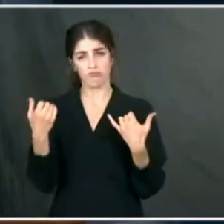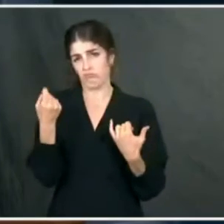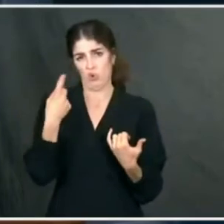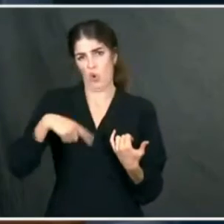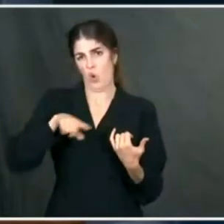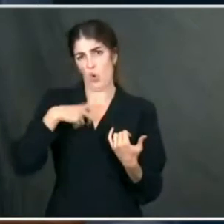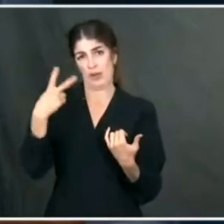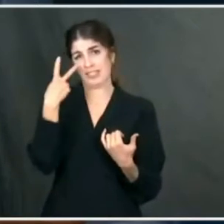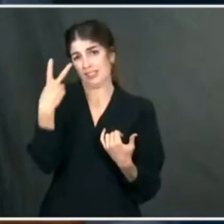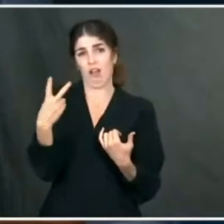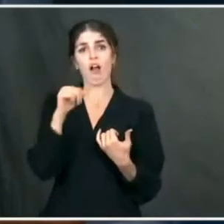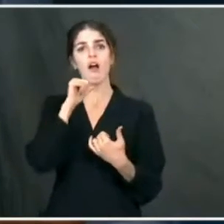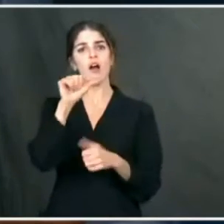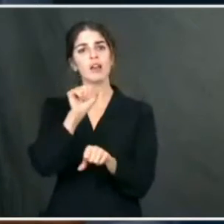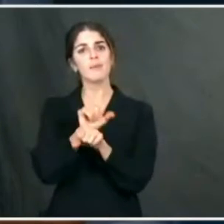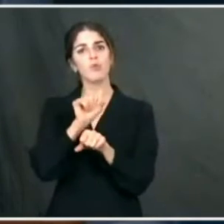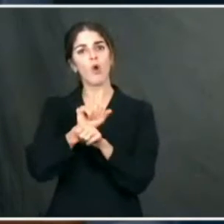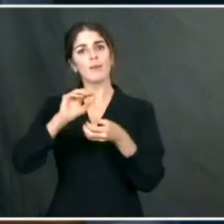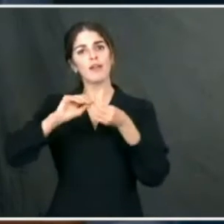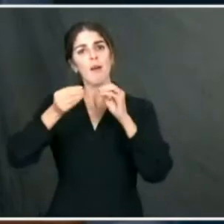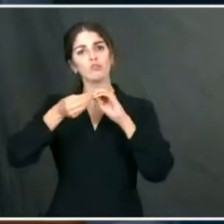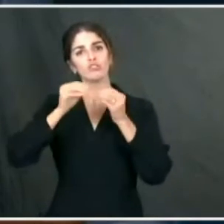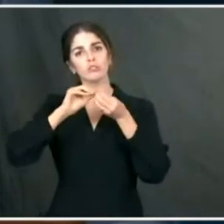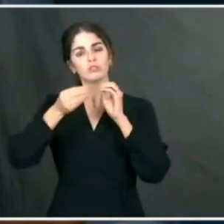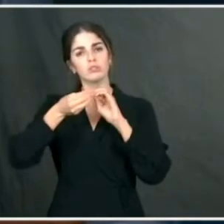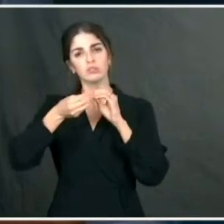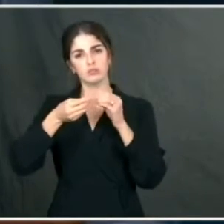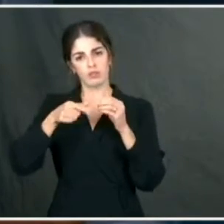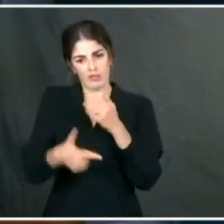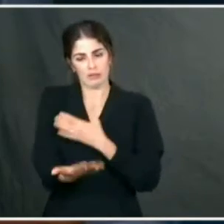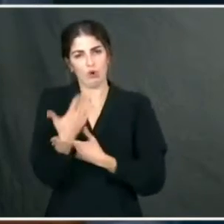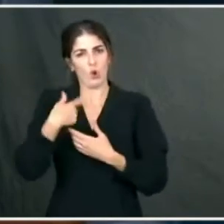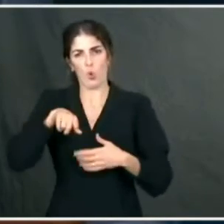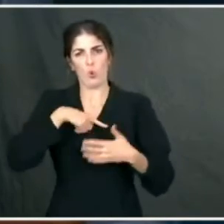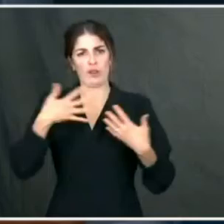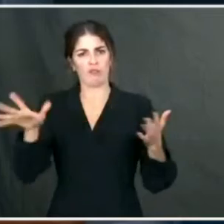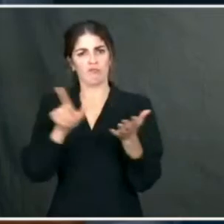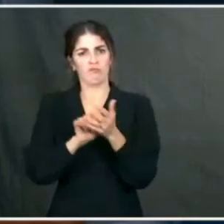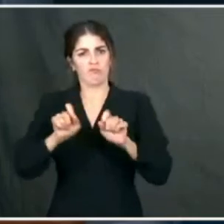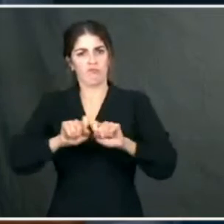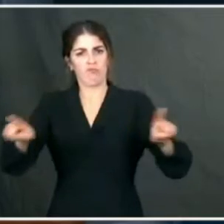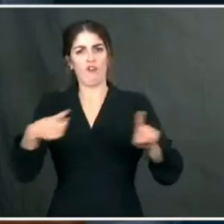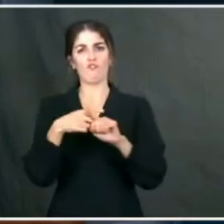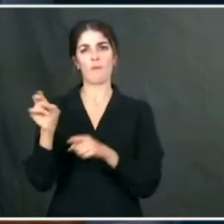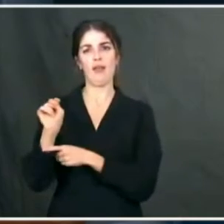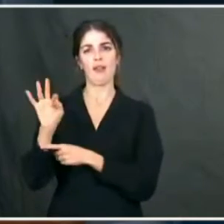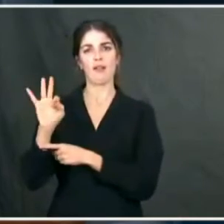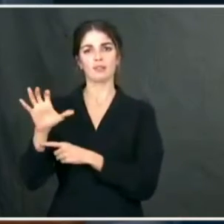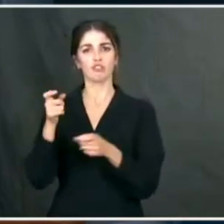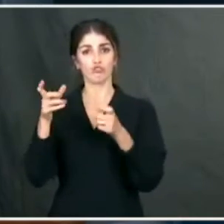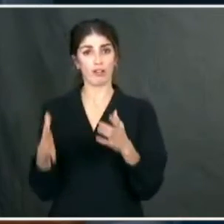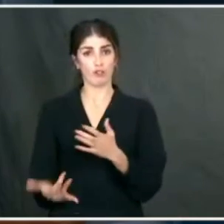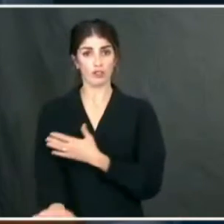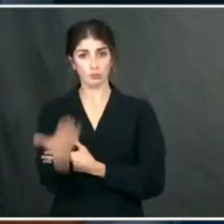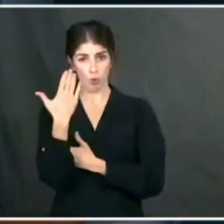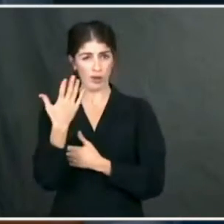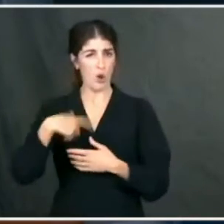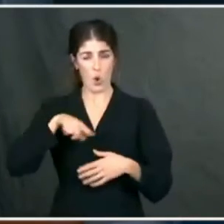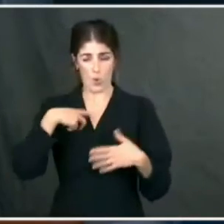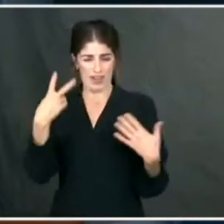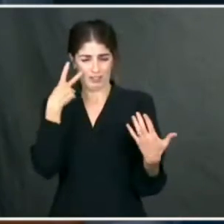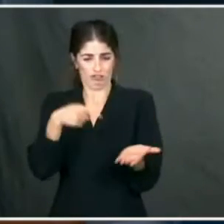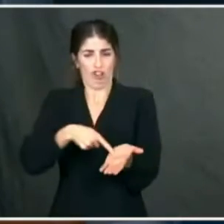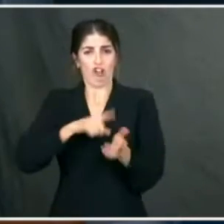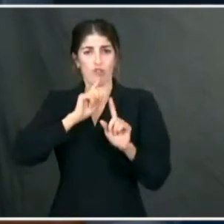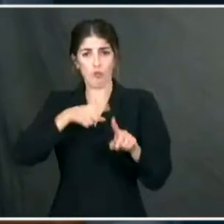this morning, the unemployment insurance claims, I should say — we put out a statement by our NEC director, in case you didn't see that — as we've seen in the